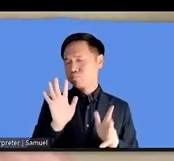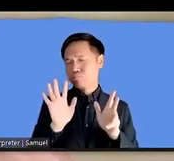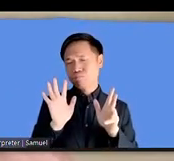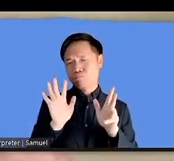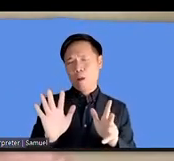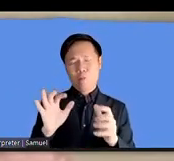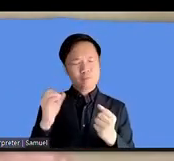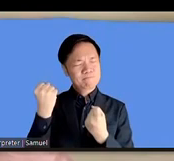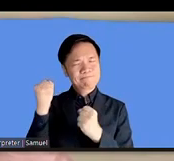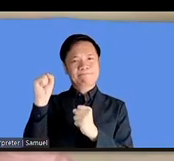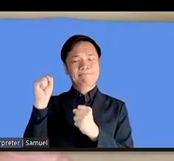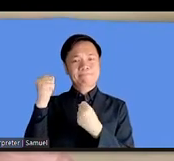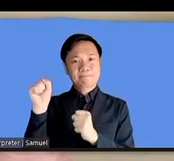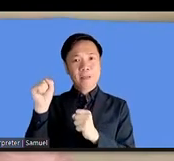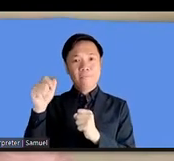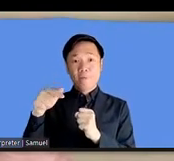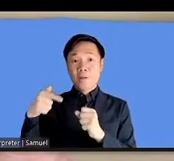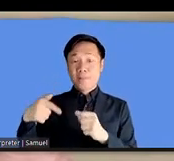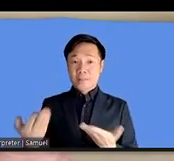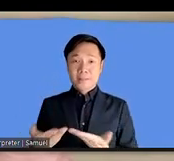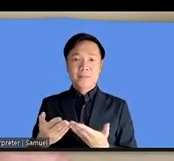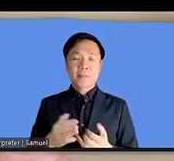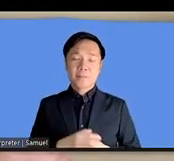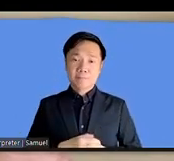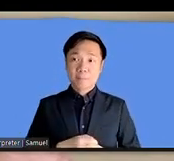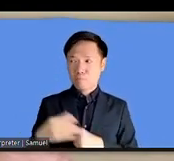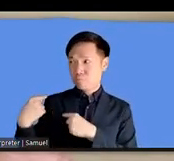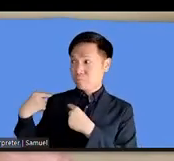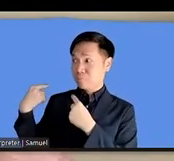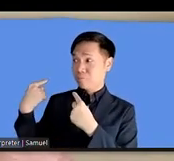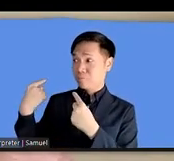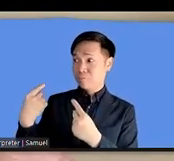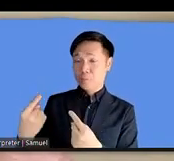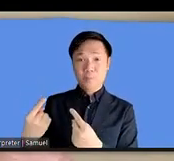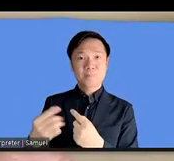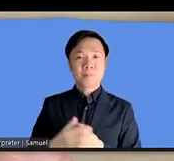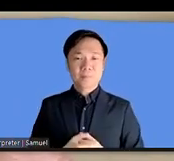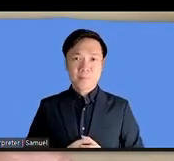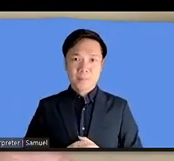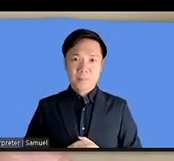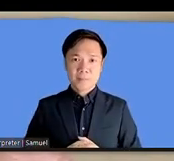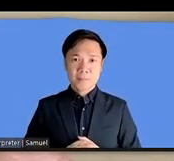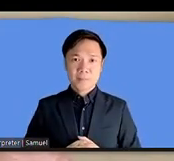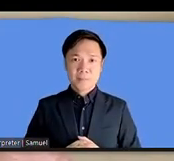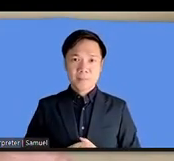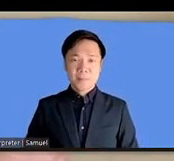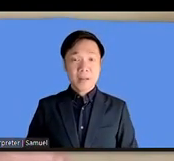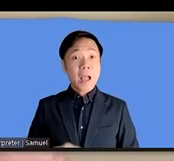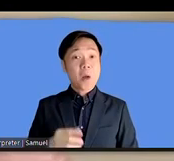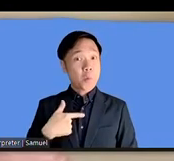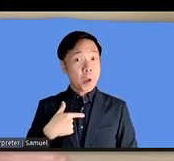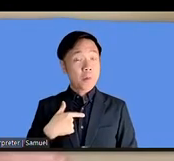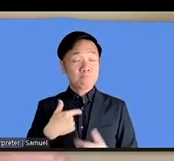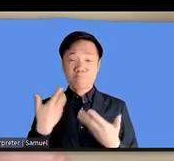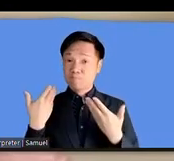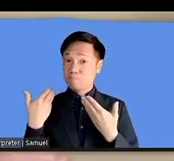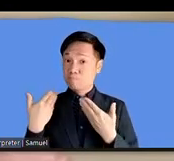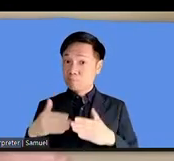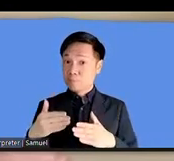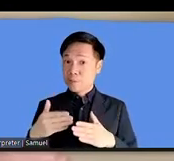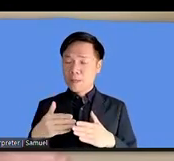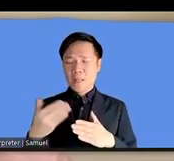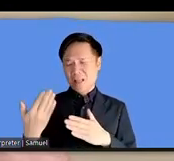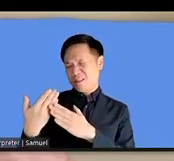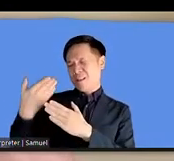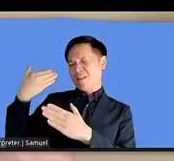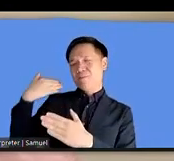die cat's history as uh we have been uh struggling for covid period number